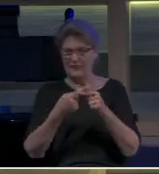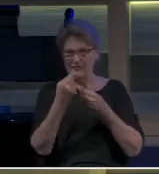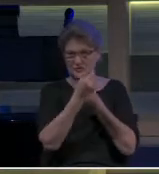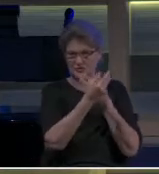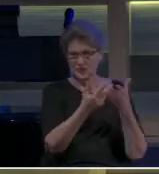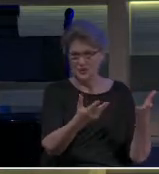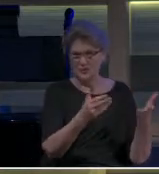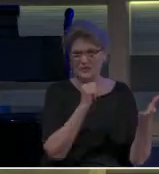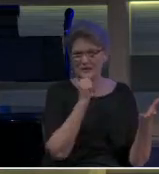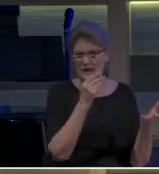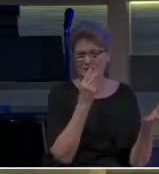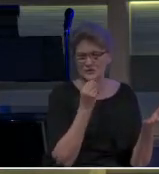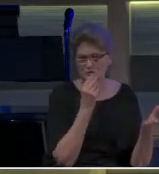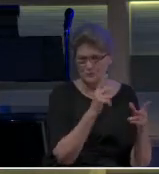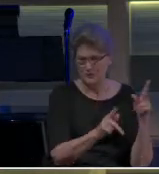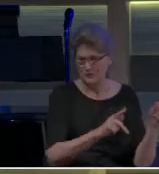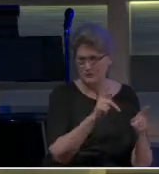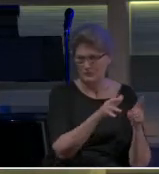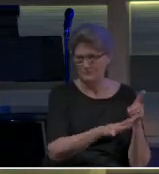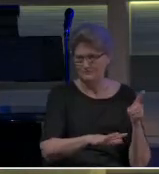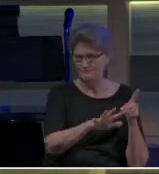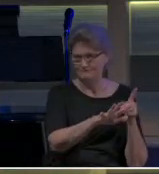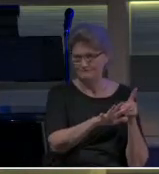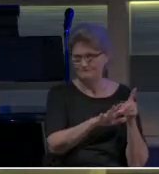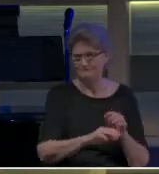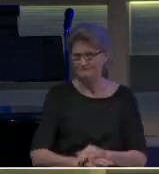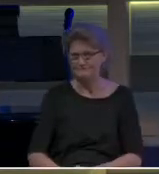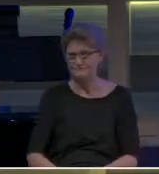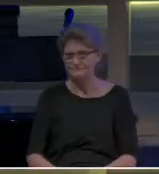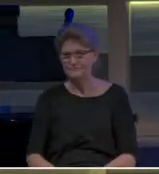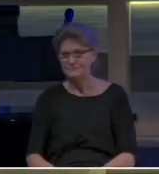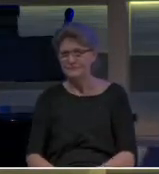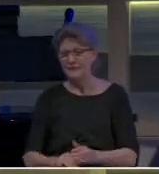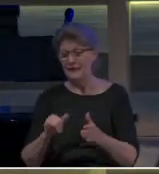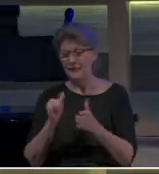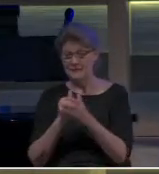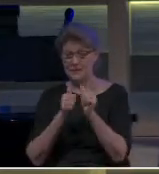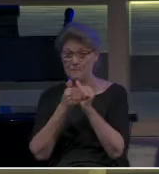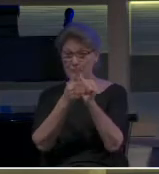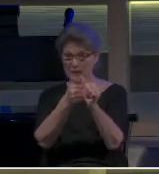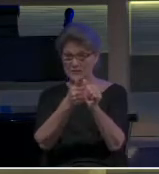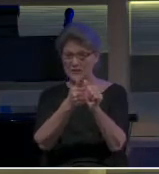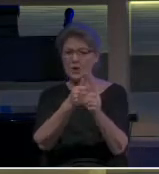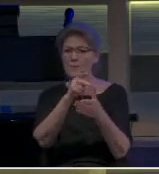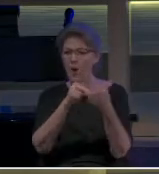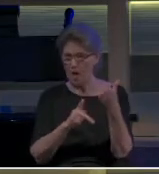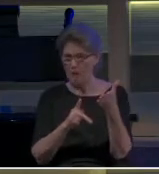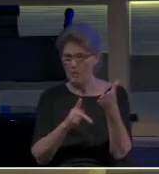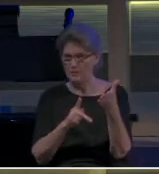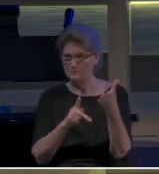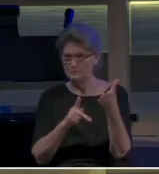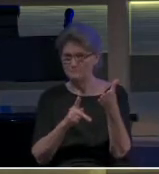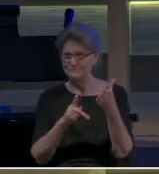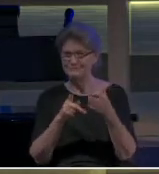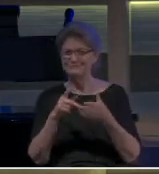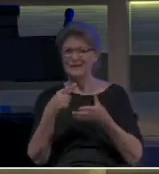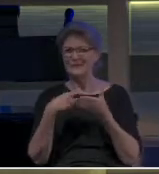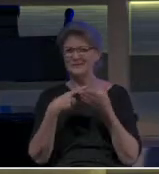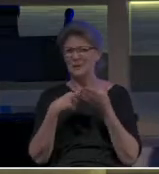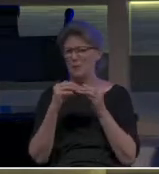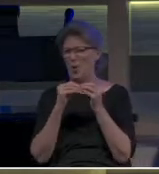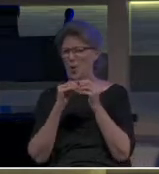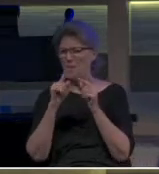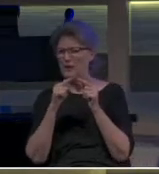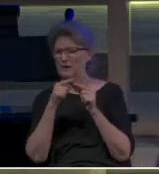the Gentile people around as well. And so that's the Apostle Paul. And I'll talk a little bit more about him next